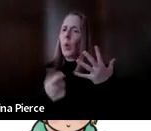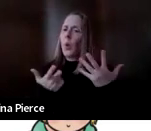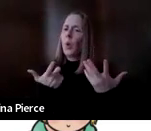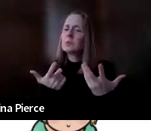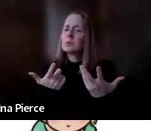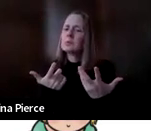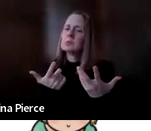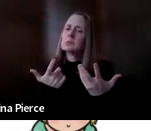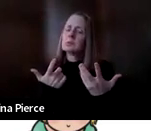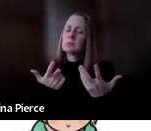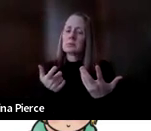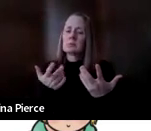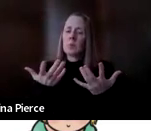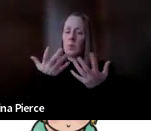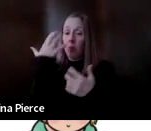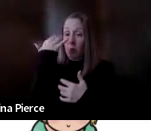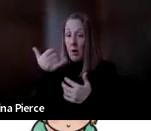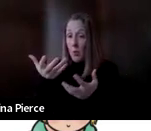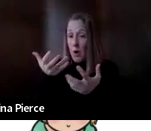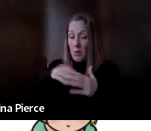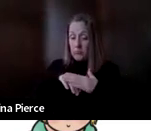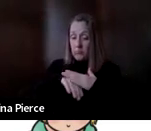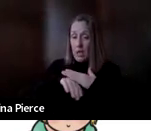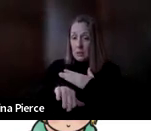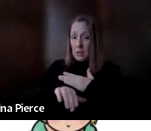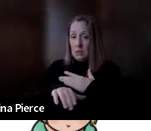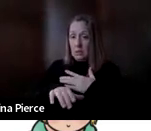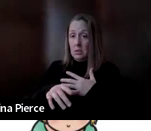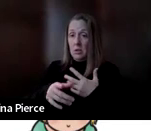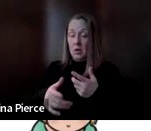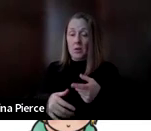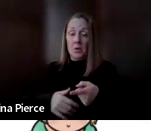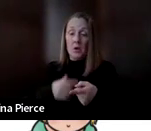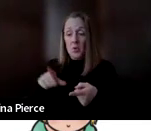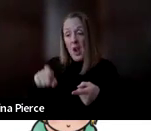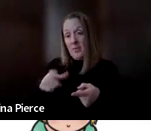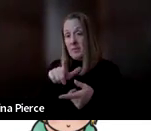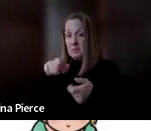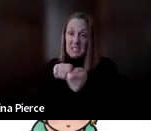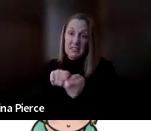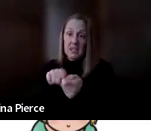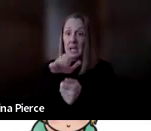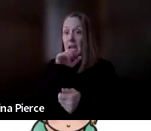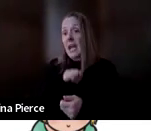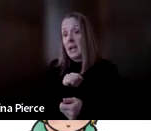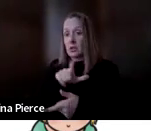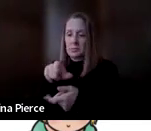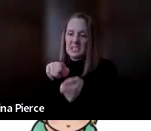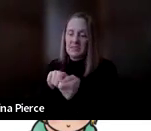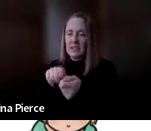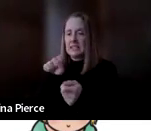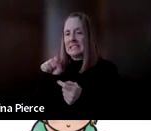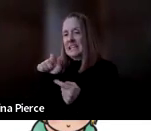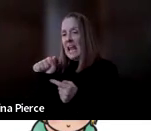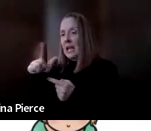folks to have access to AAC and why we don't want to gatekeep and say that someone needs to be at a certain stage or level to use AAC because